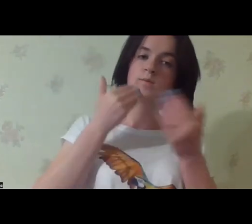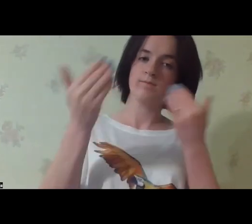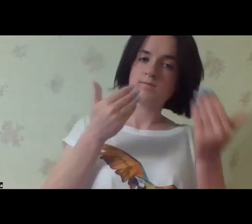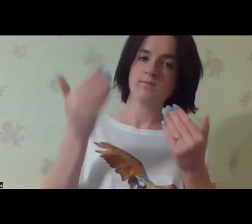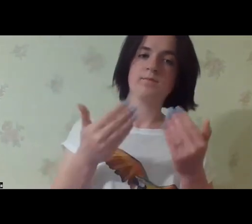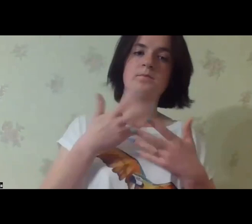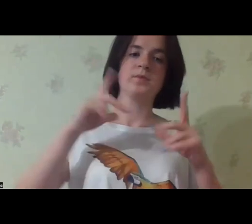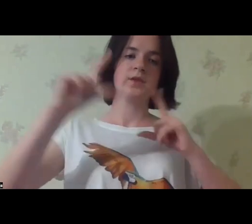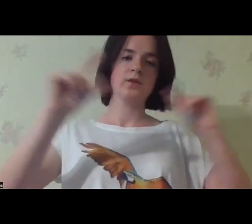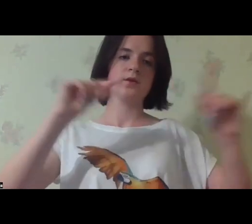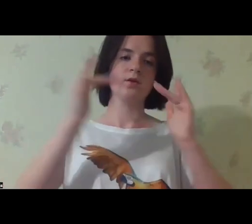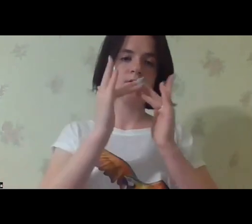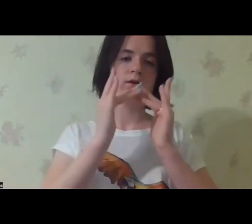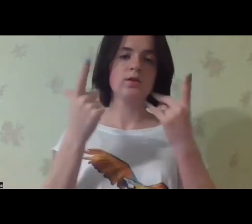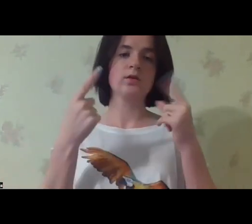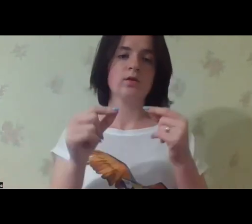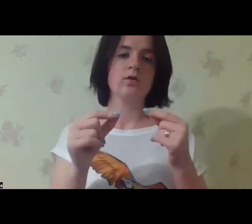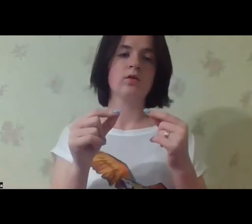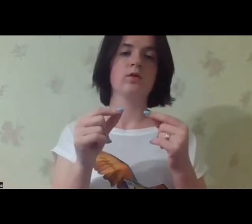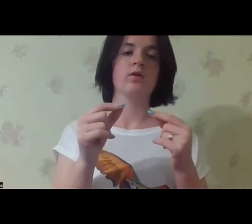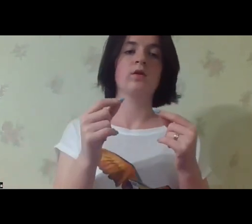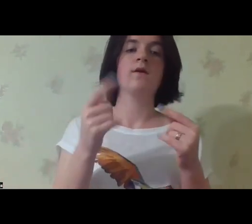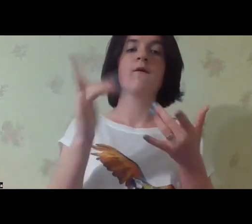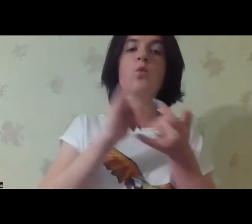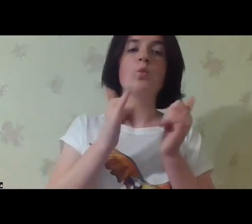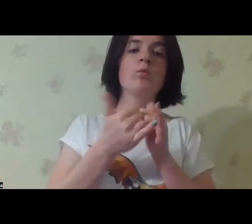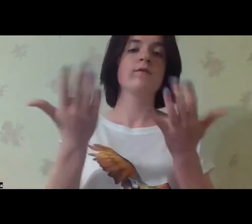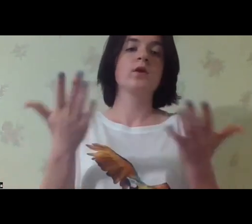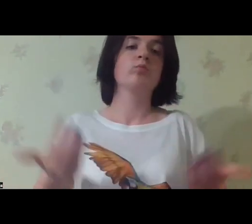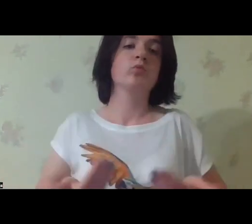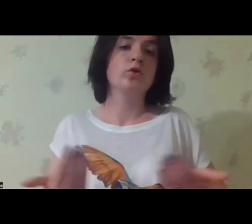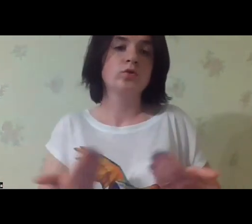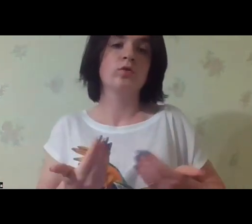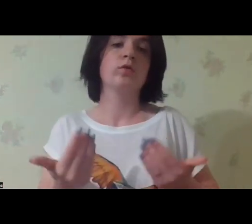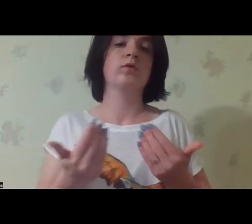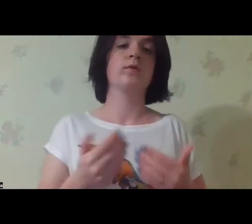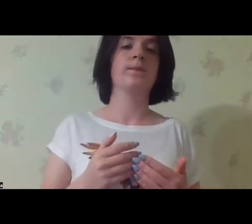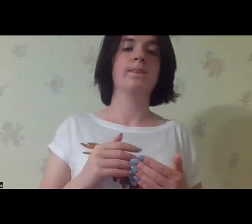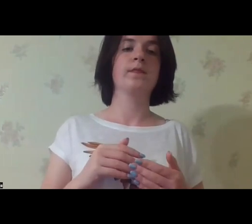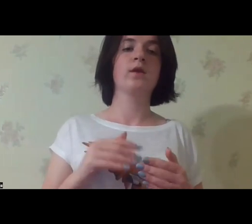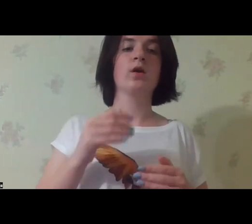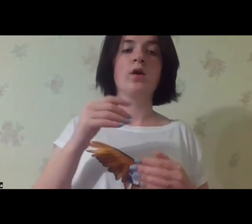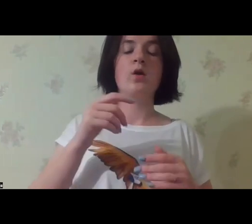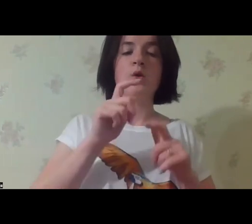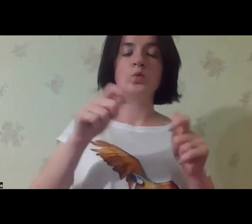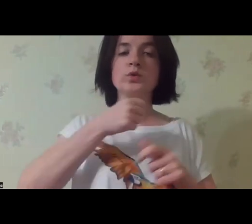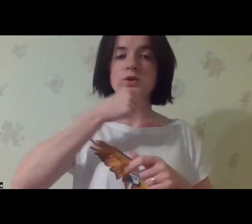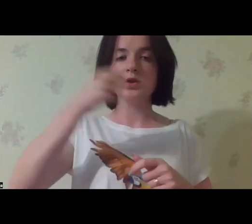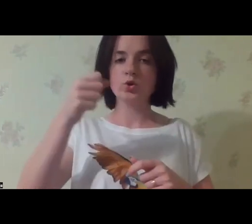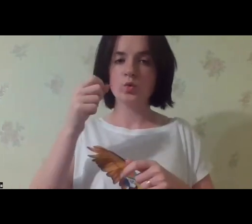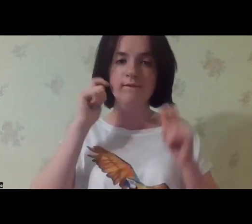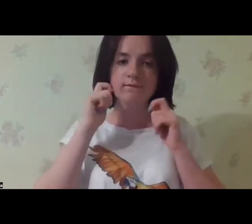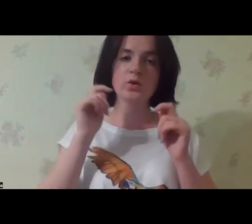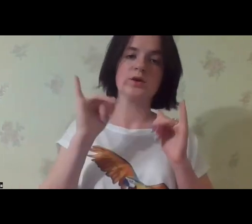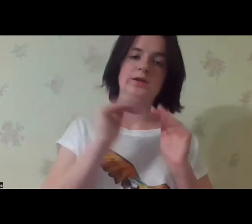study and then we went to the grounds to check and monitor the